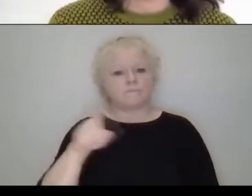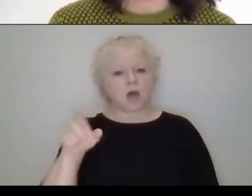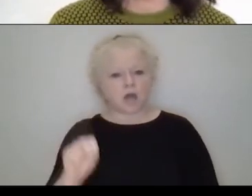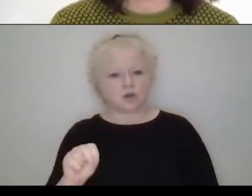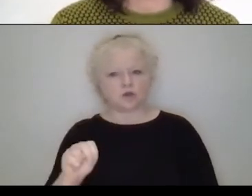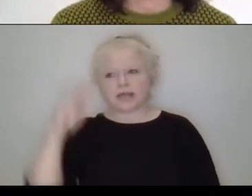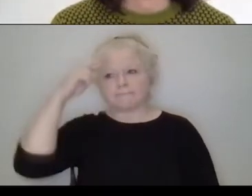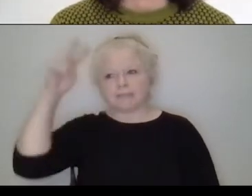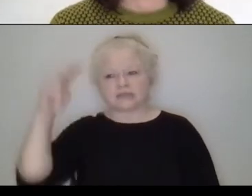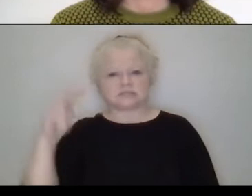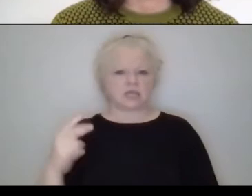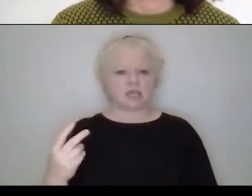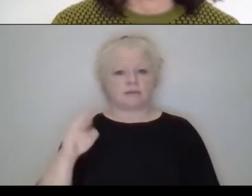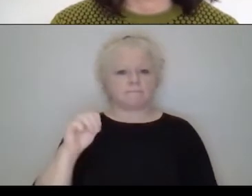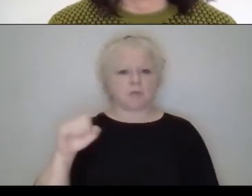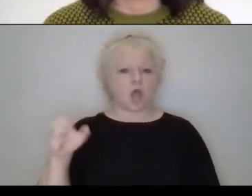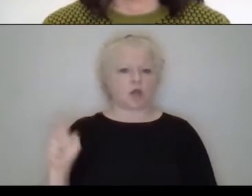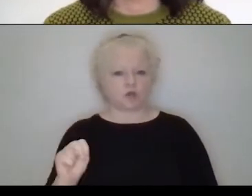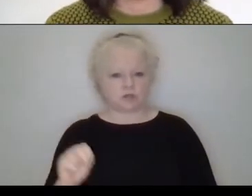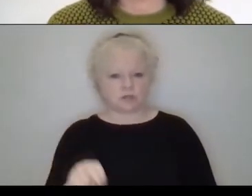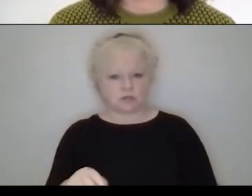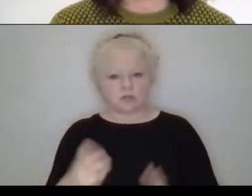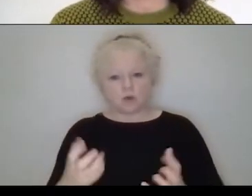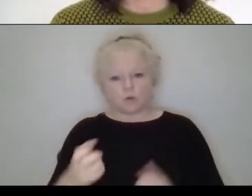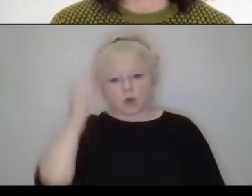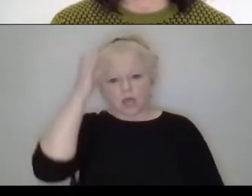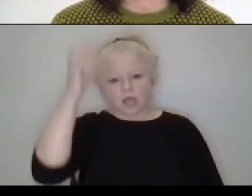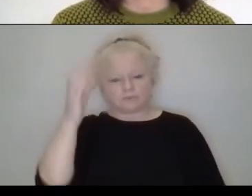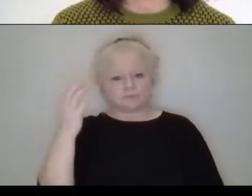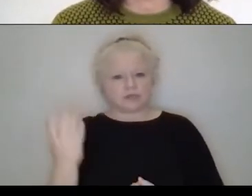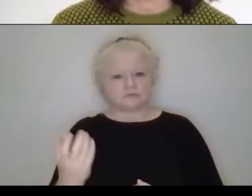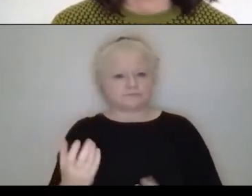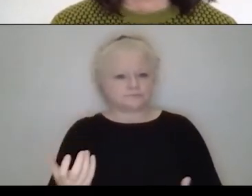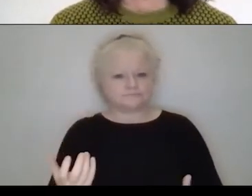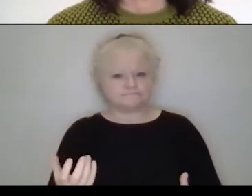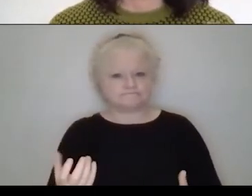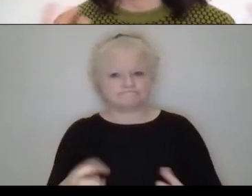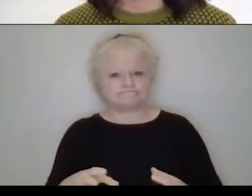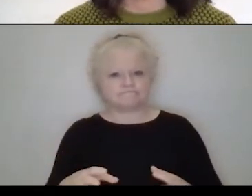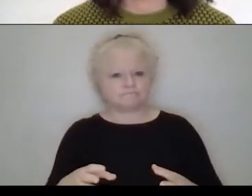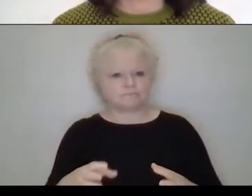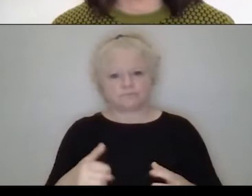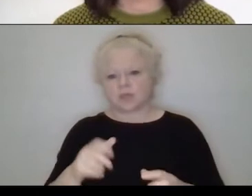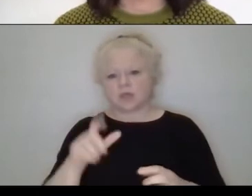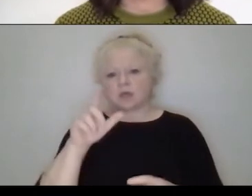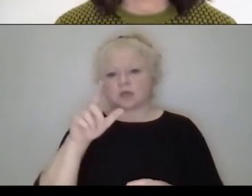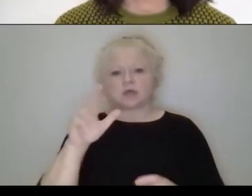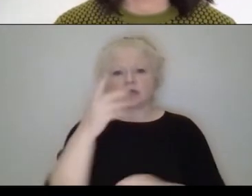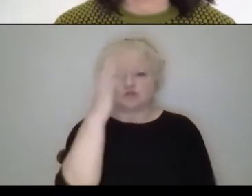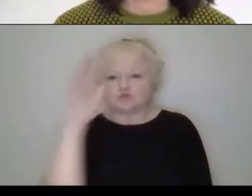modernness. And we were looking for a concept that embrace like, you know, these tropical and